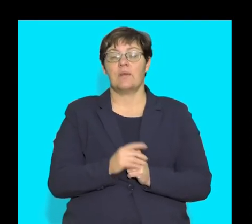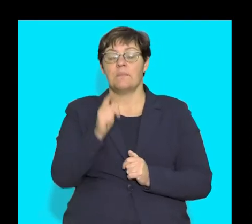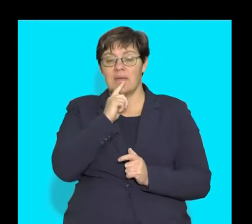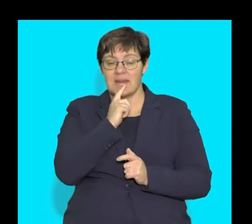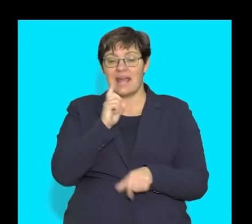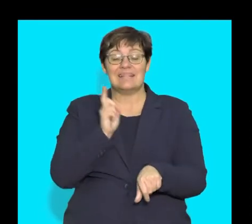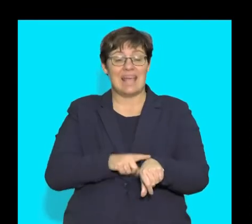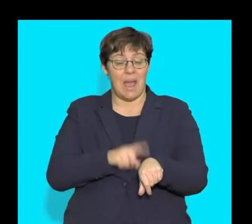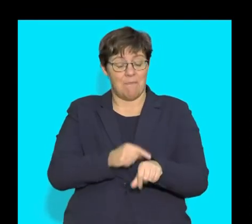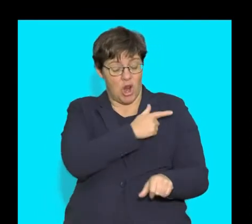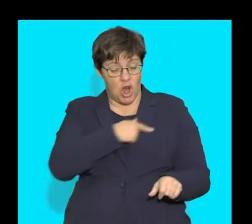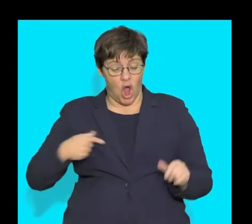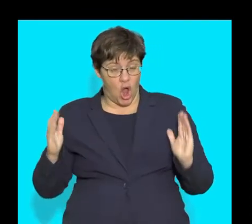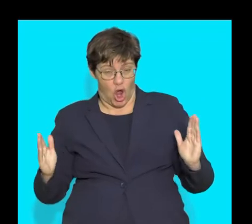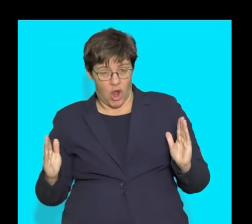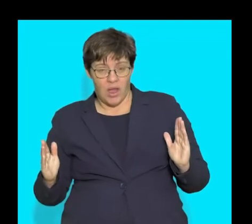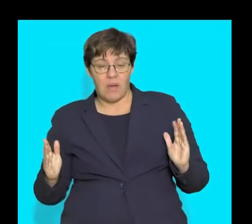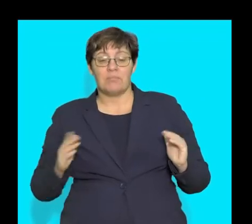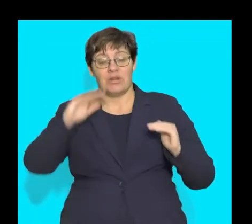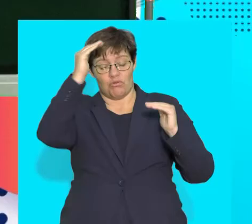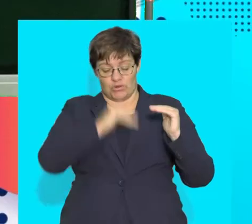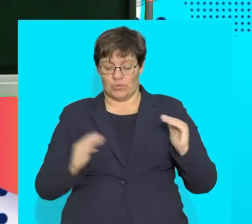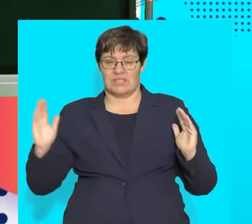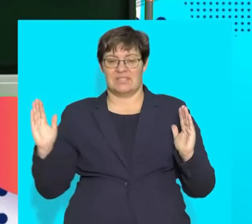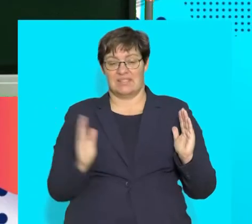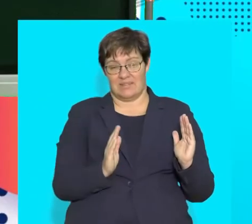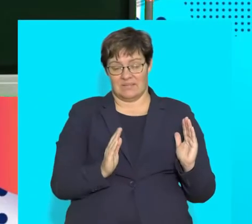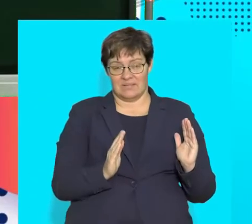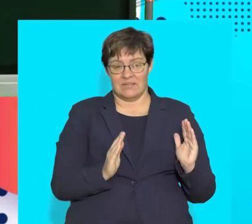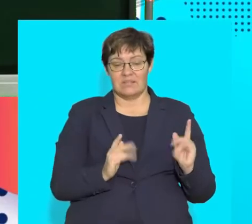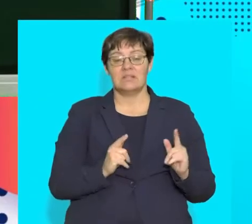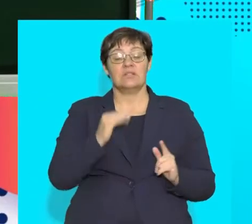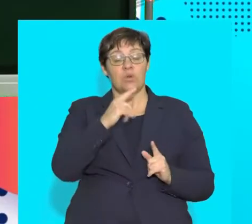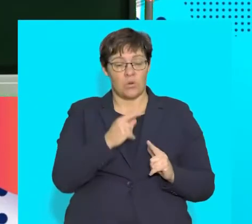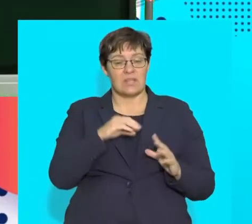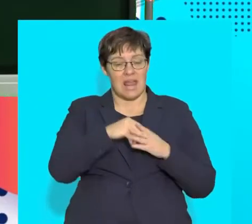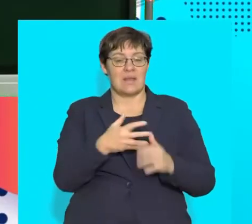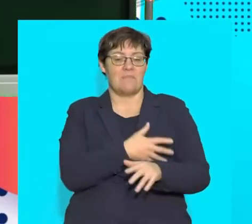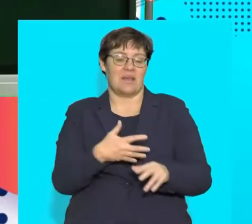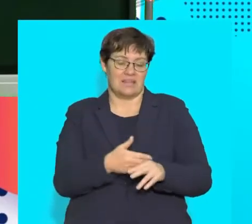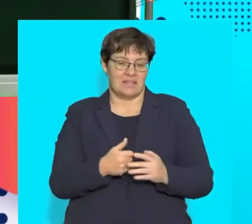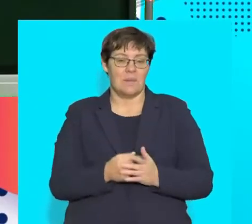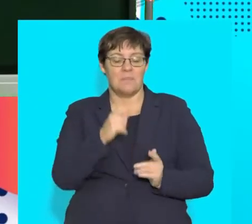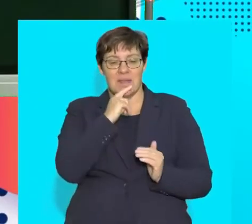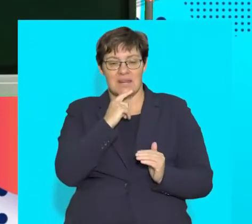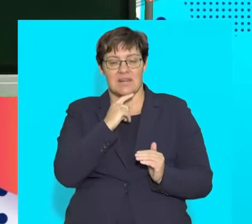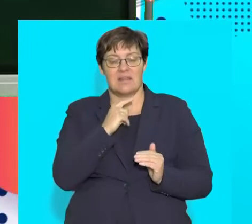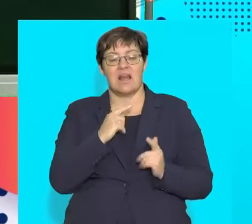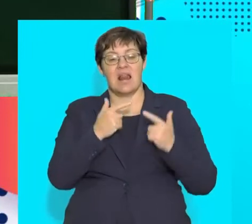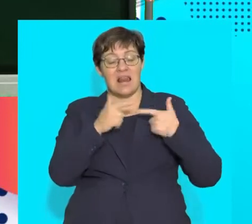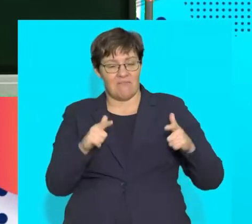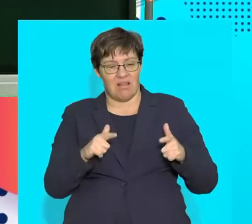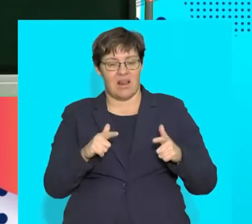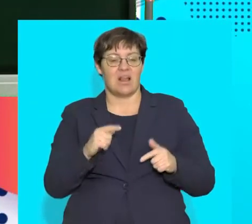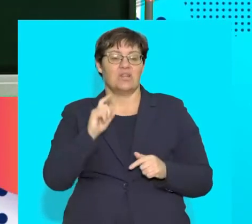It will reduce the amount of blood glucose in the blood vessels, therefore decreasing